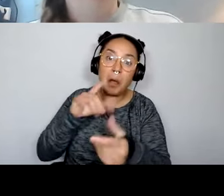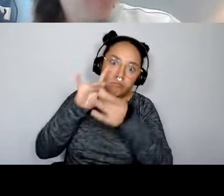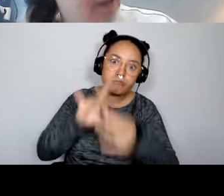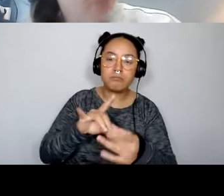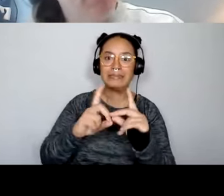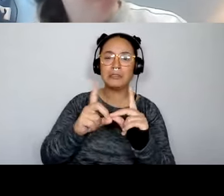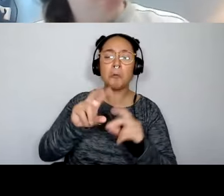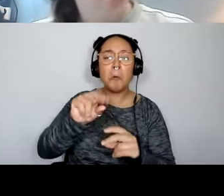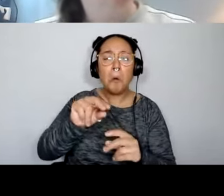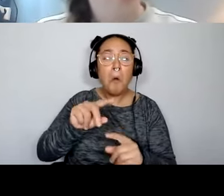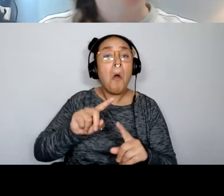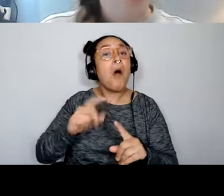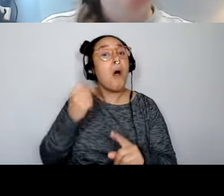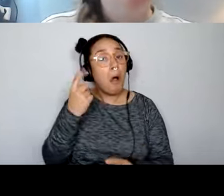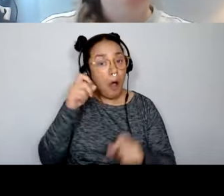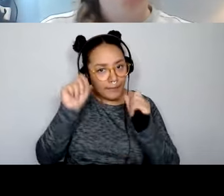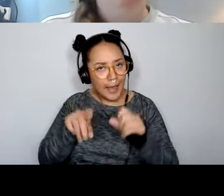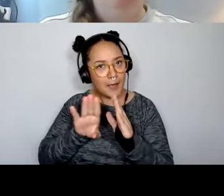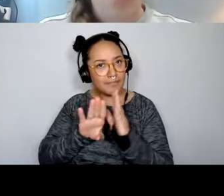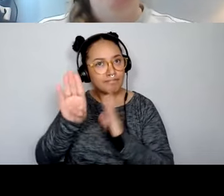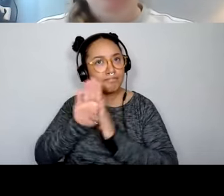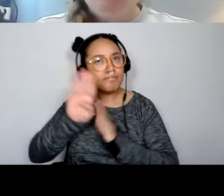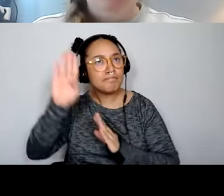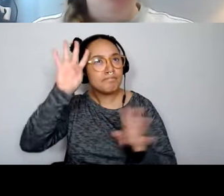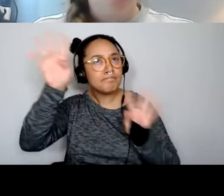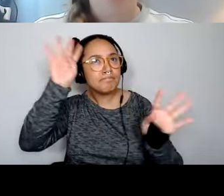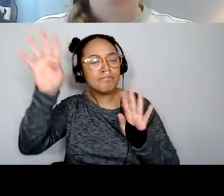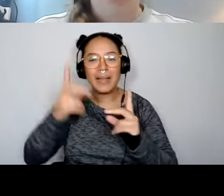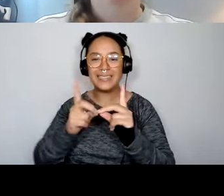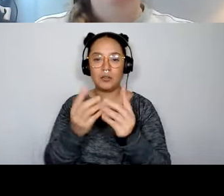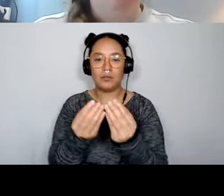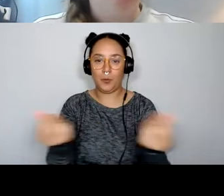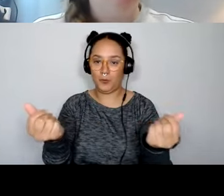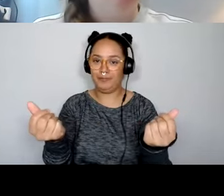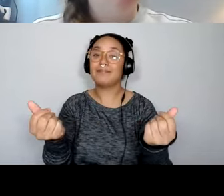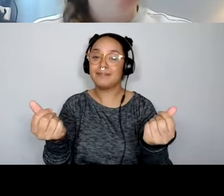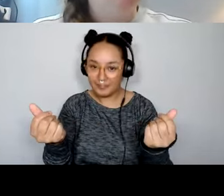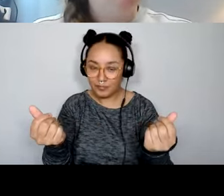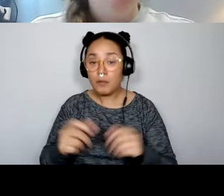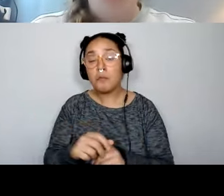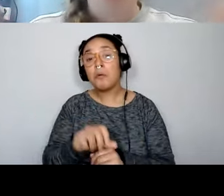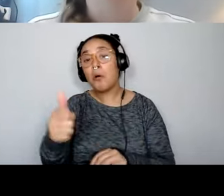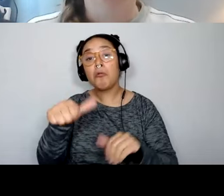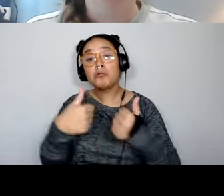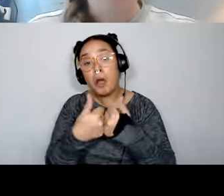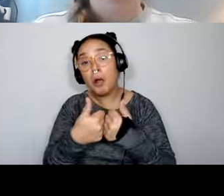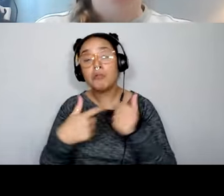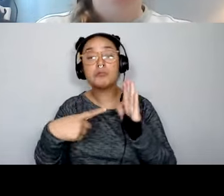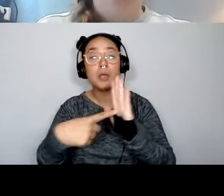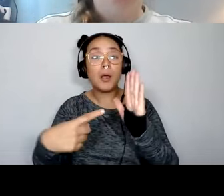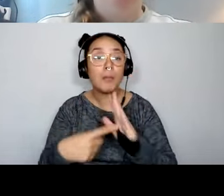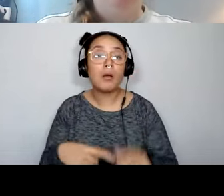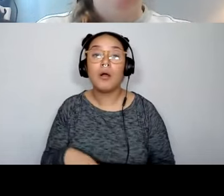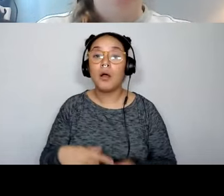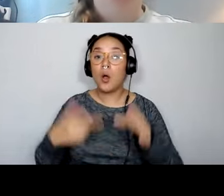envision digital solutions to that challenge. You know, other challenges might have to do with working remotely.